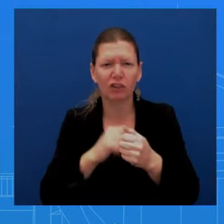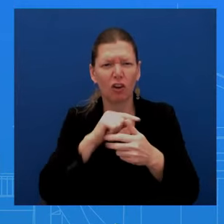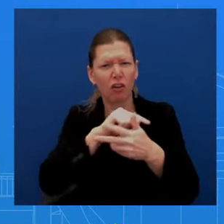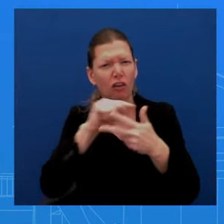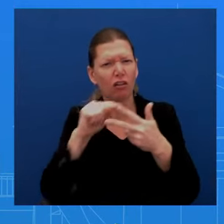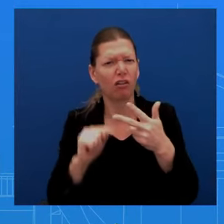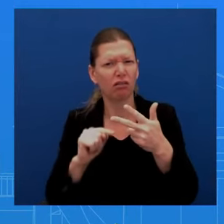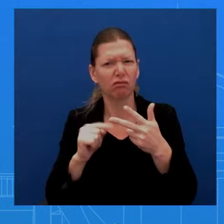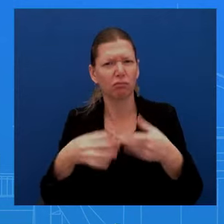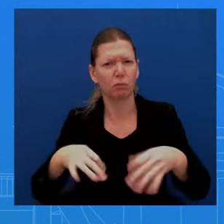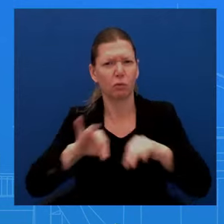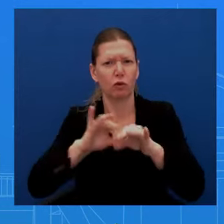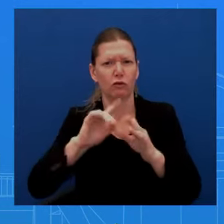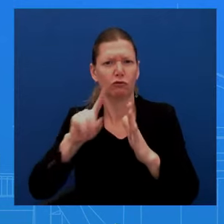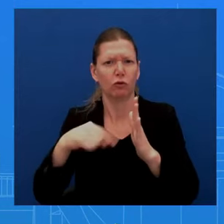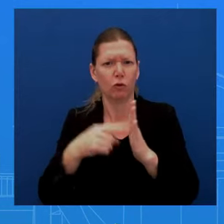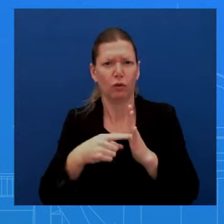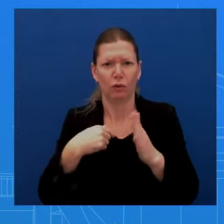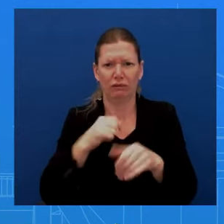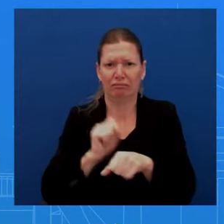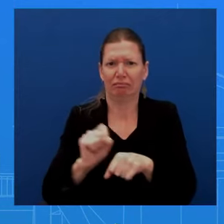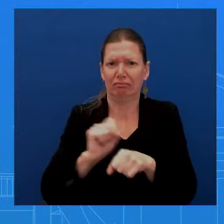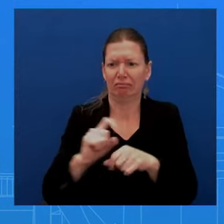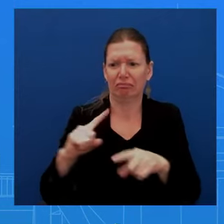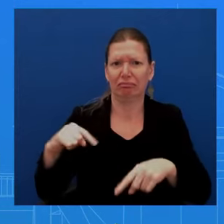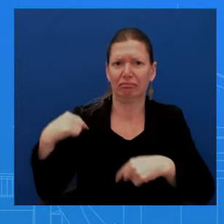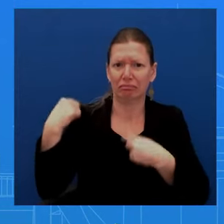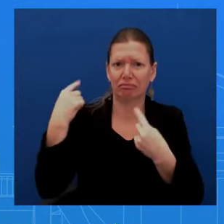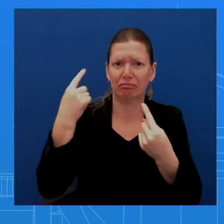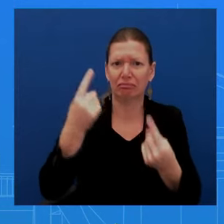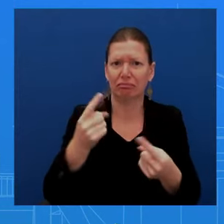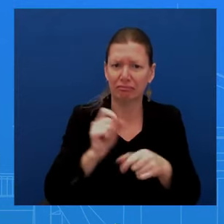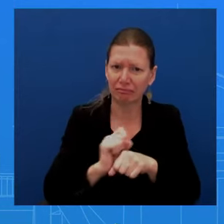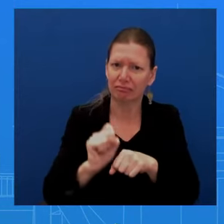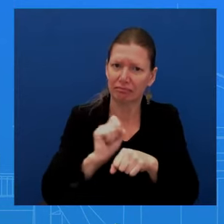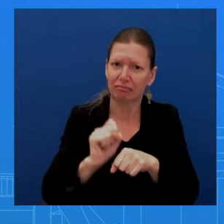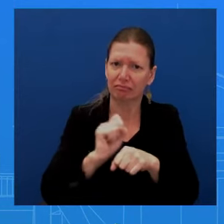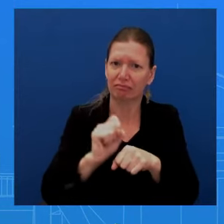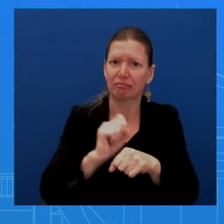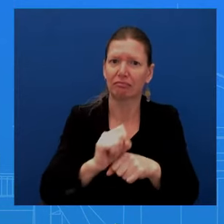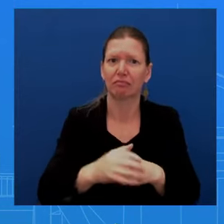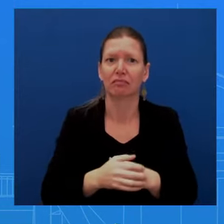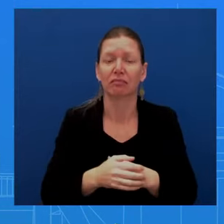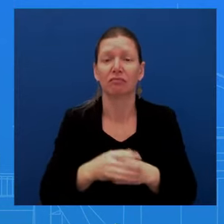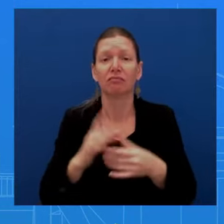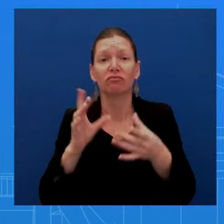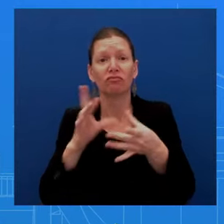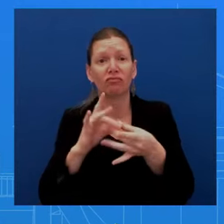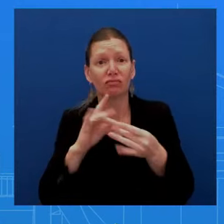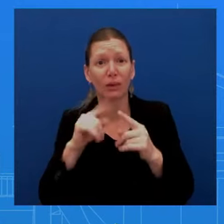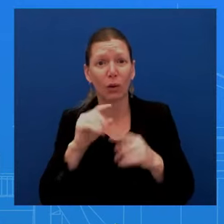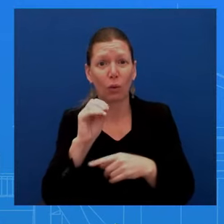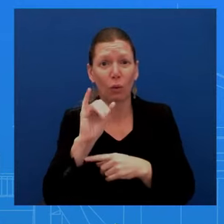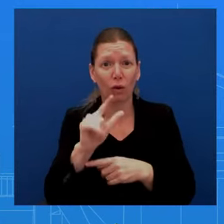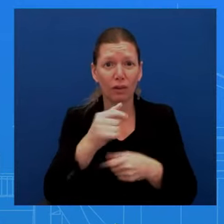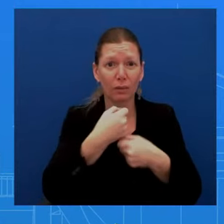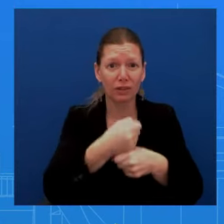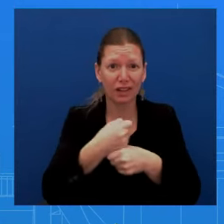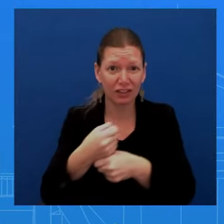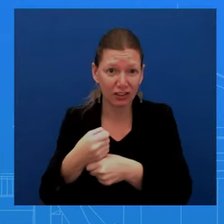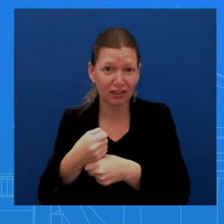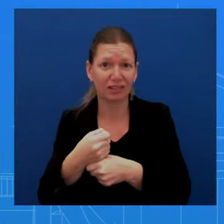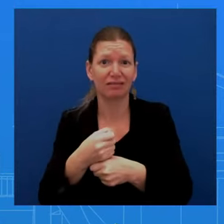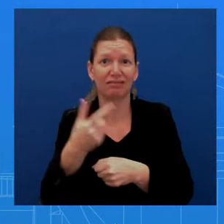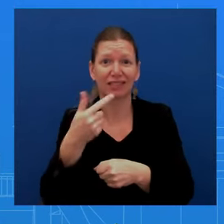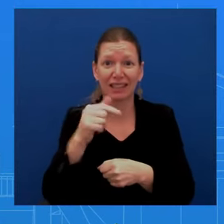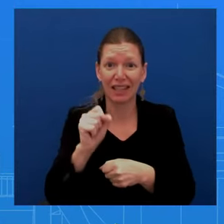really hard on is making sure that, you know, as we're talking about oil production, making sure that, uh, gas prices go down. Right? And that is something that we have seen over